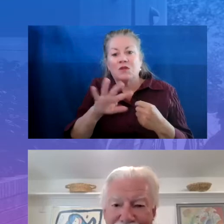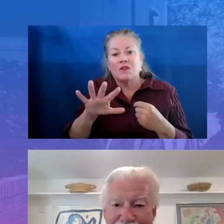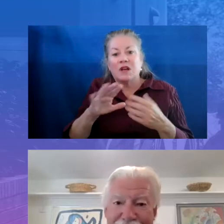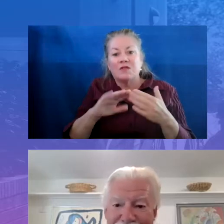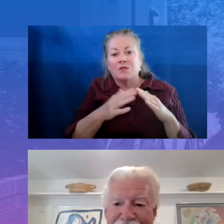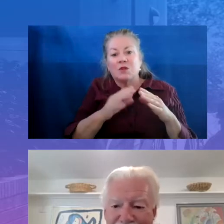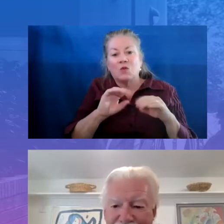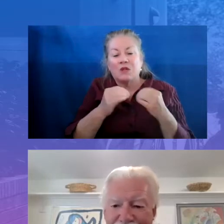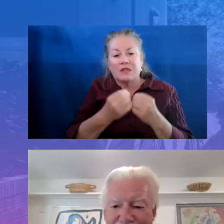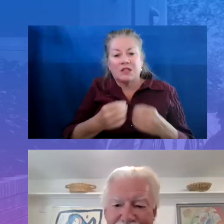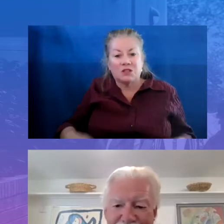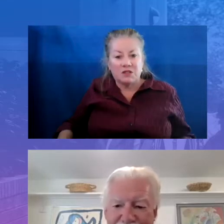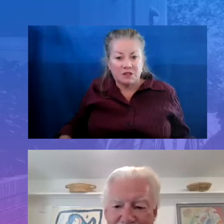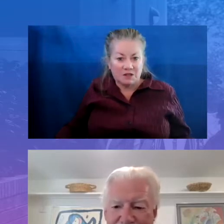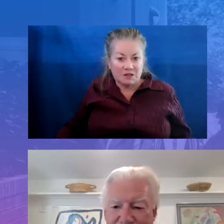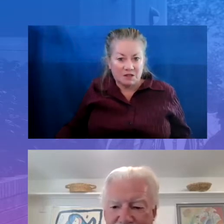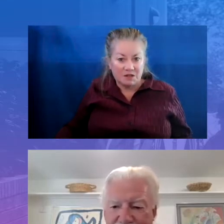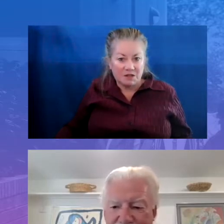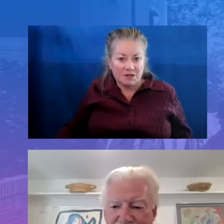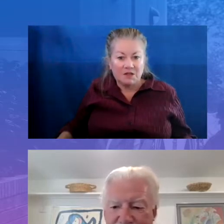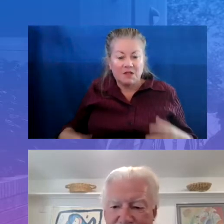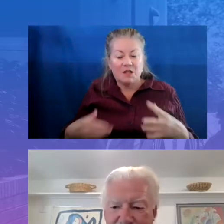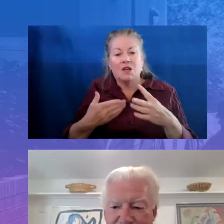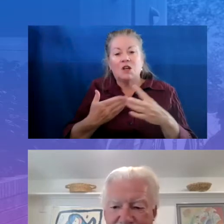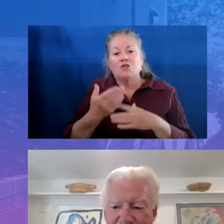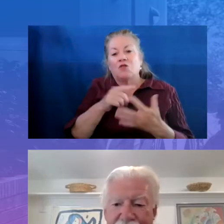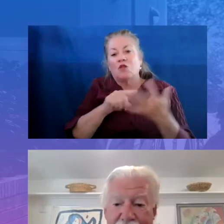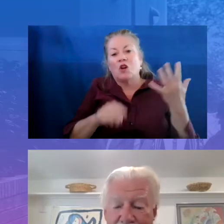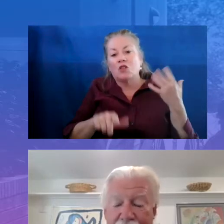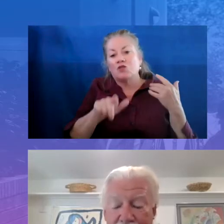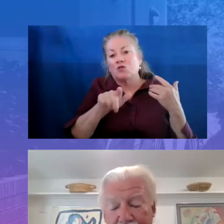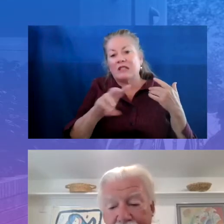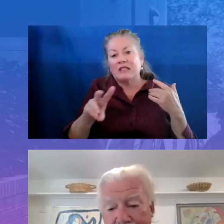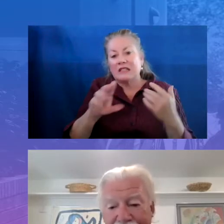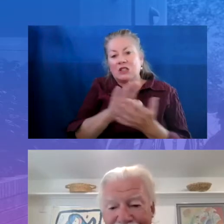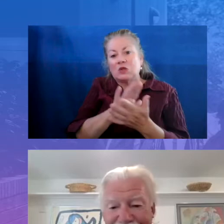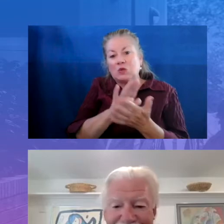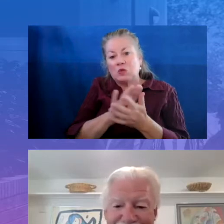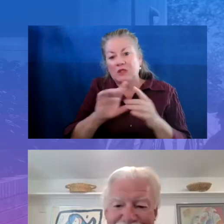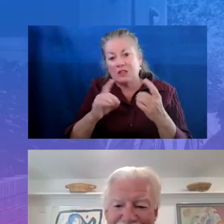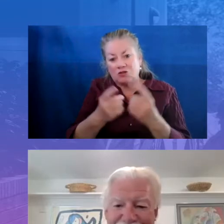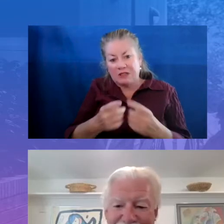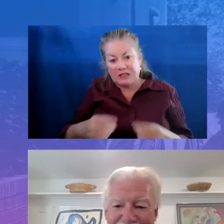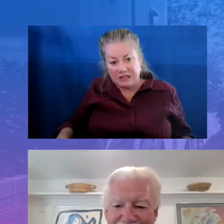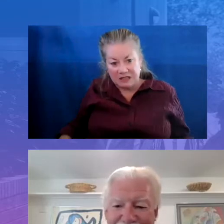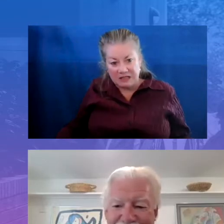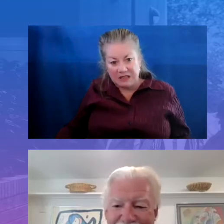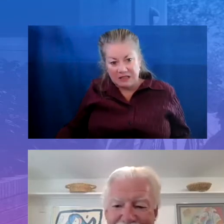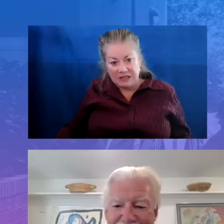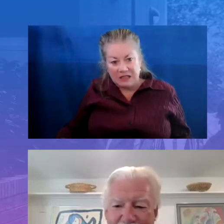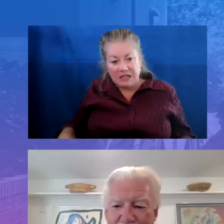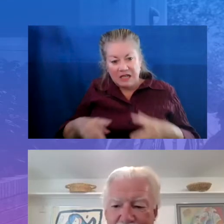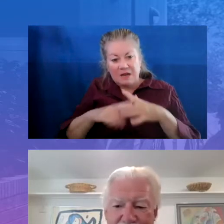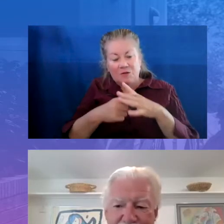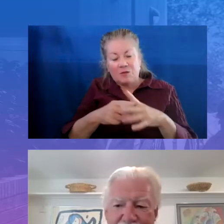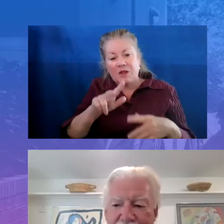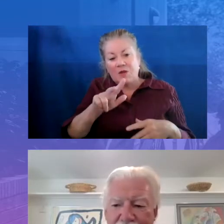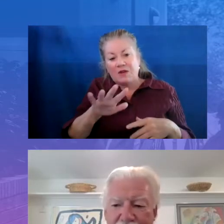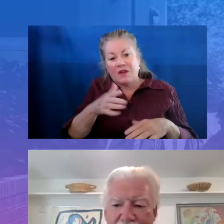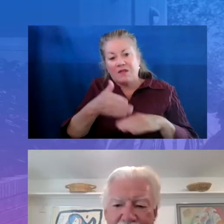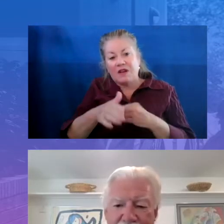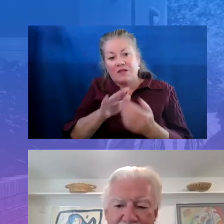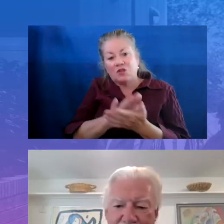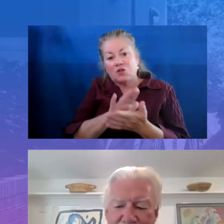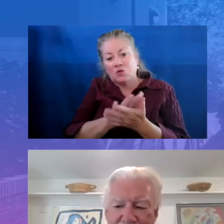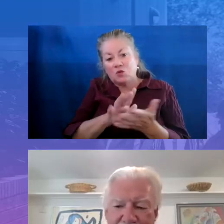across 26 school districts, implementing 35 after-school programs and